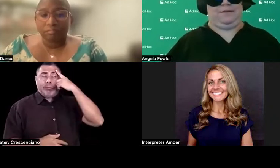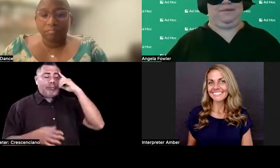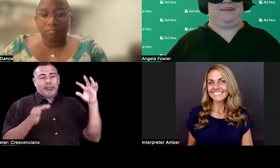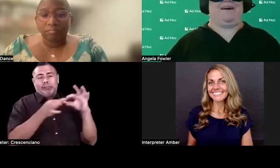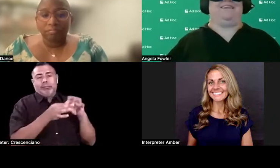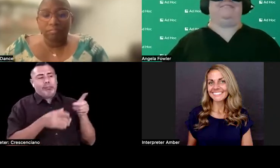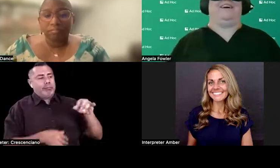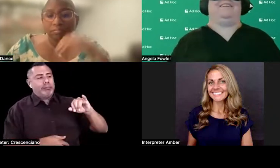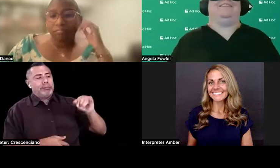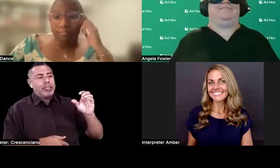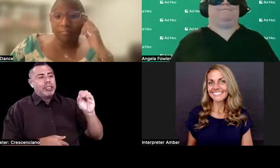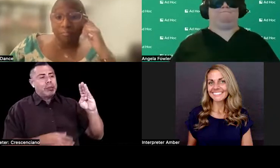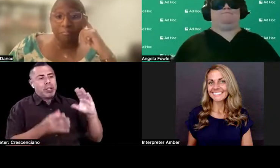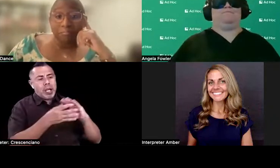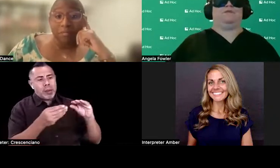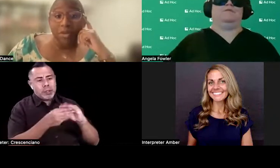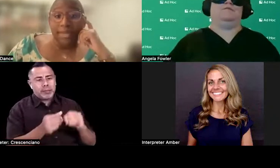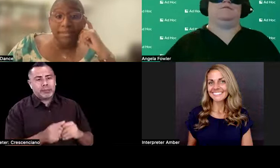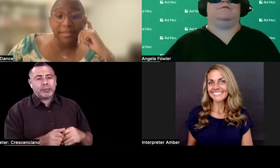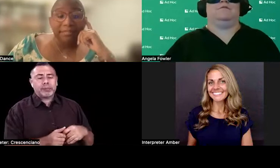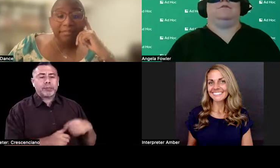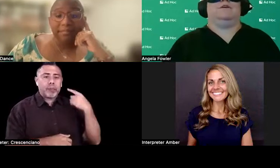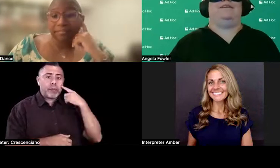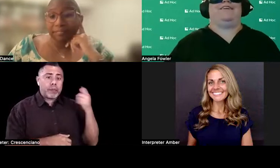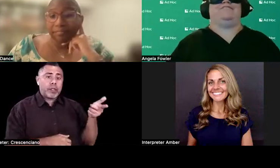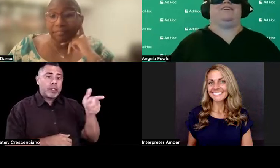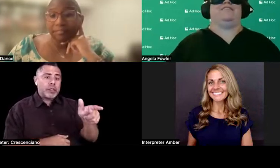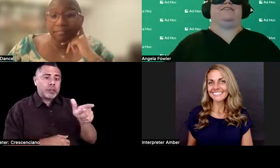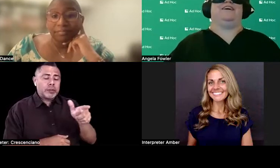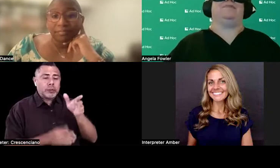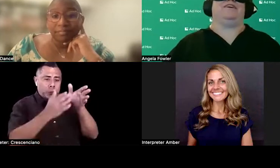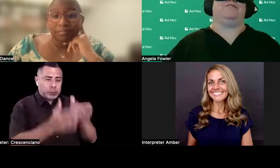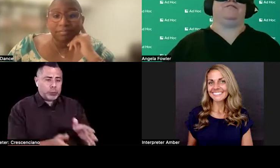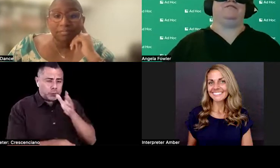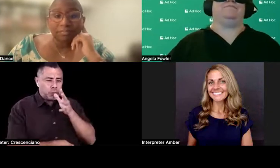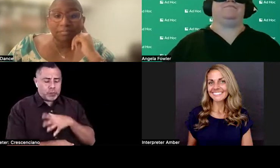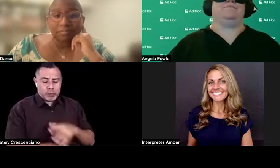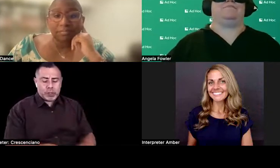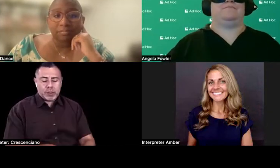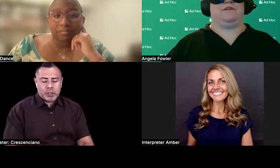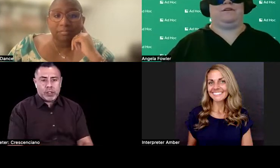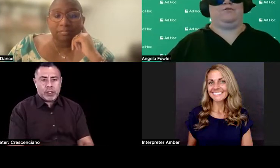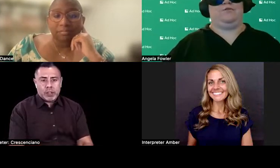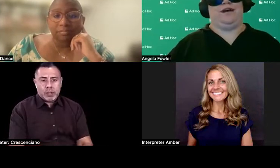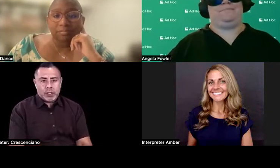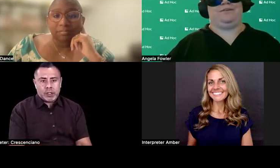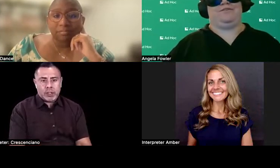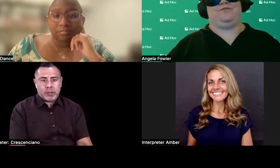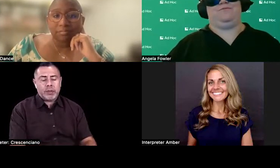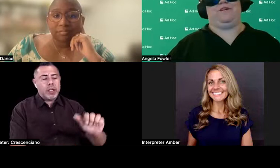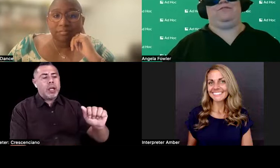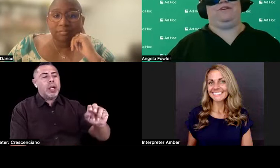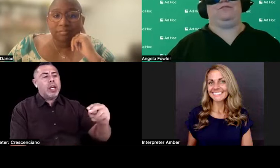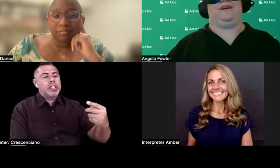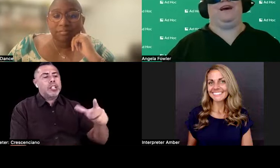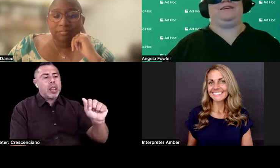Can I piggyback off that? Oh, yes. I like to say that accommodation is what happens,